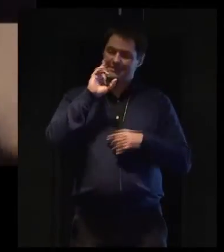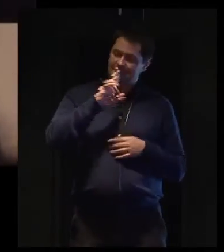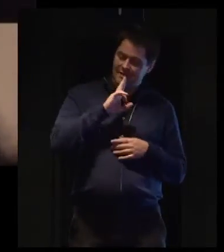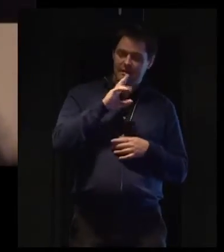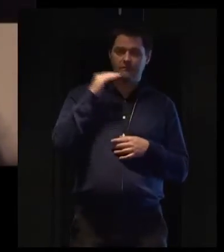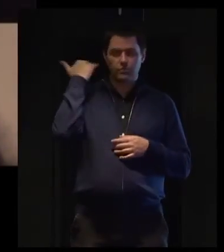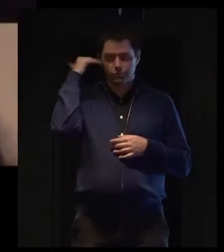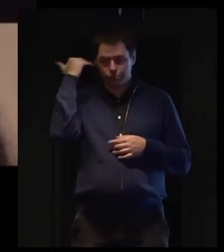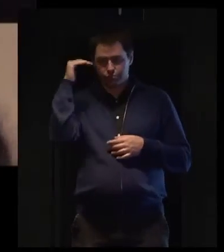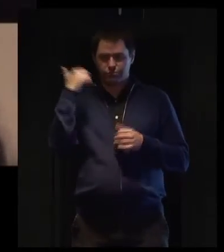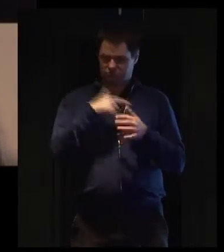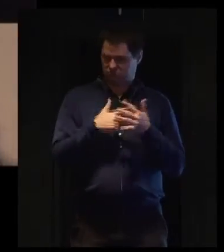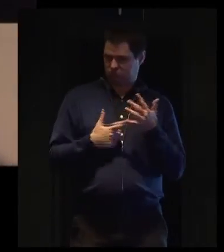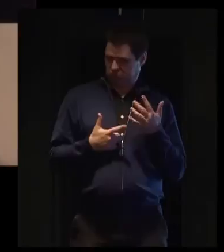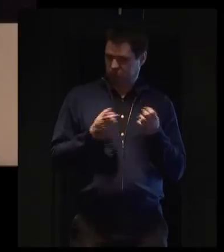hard of hearing.